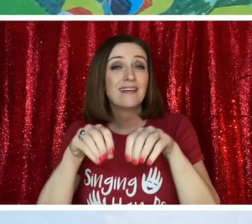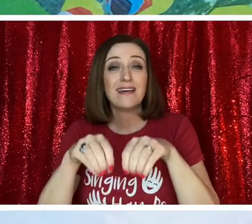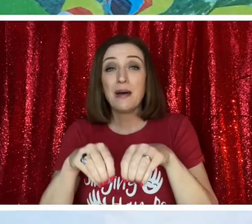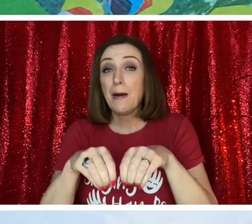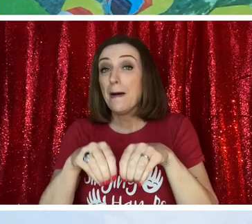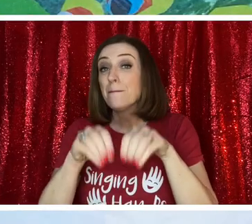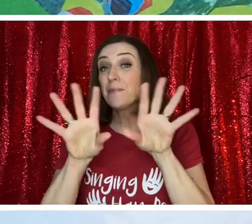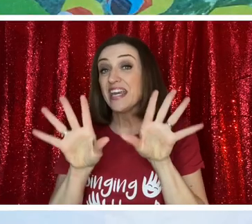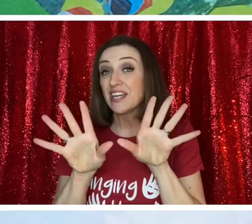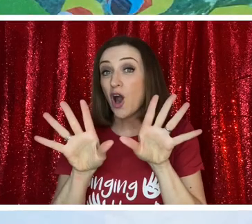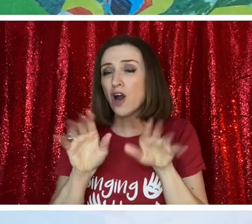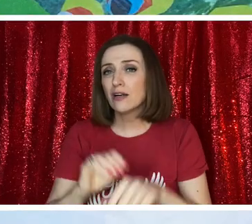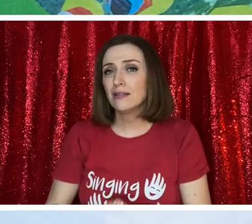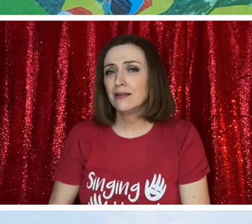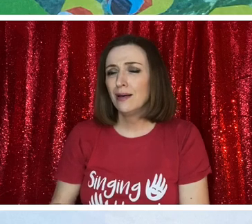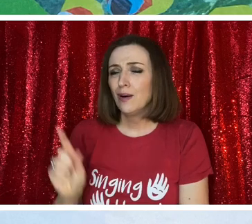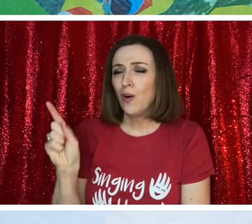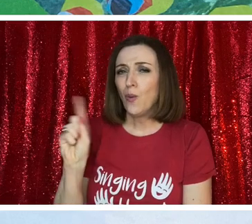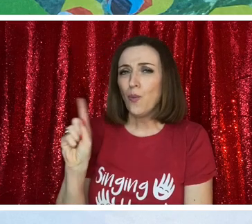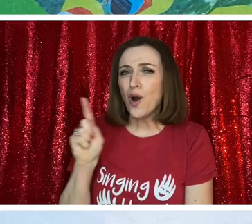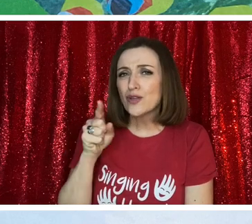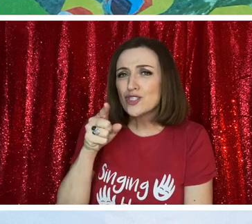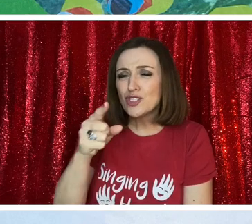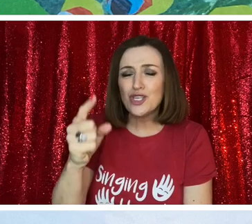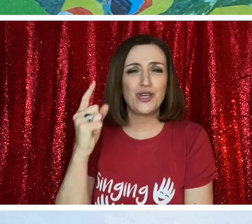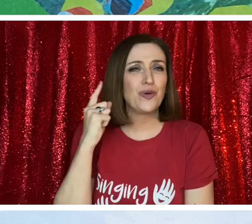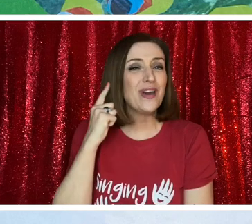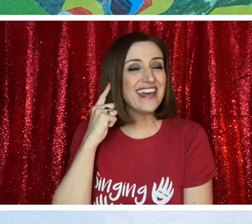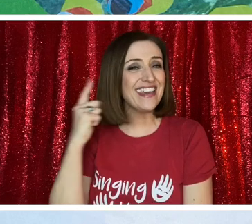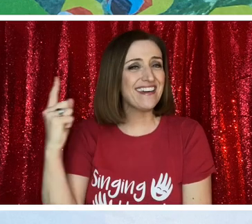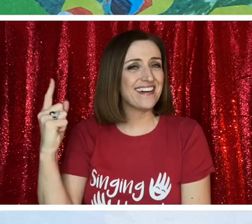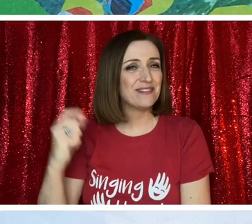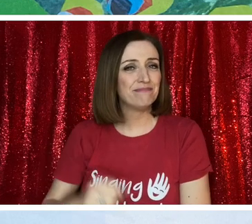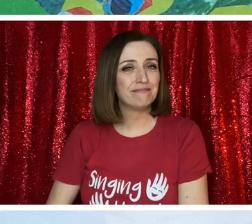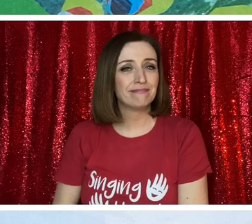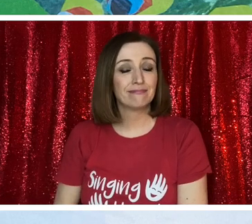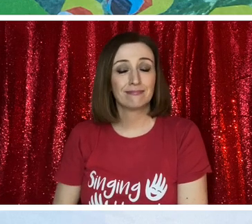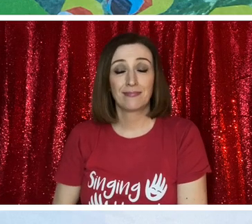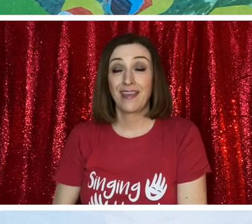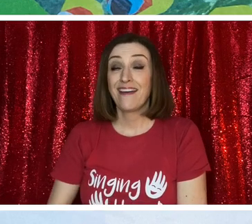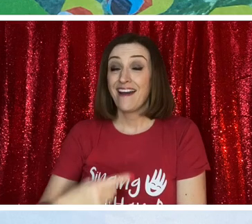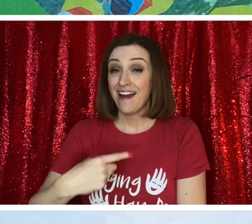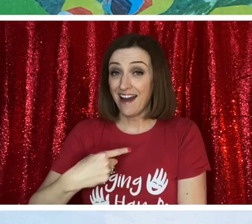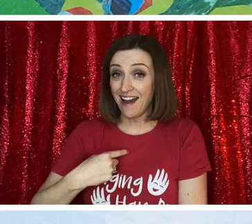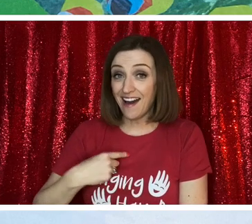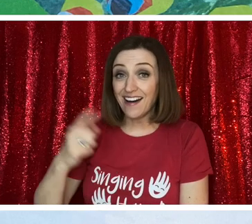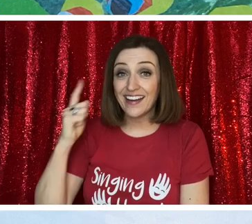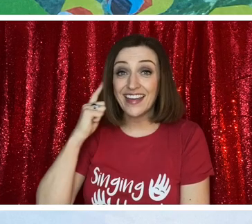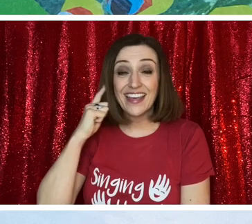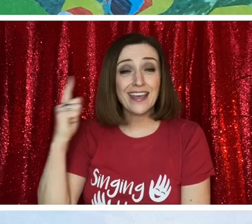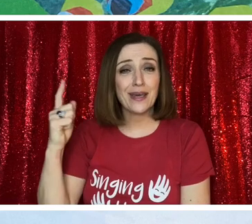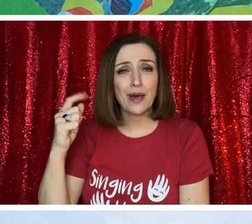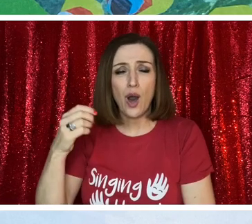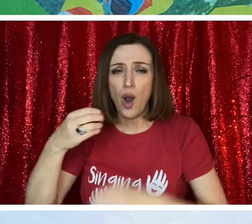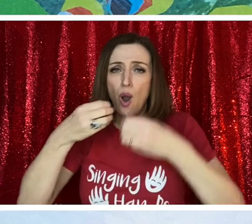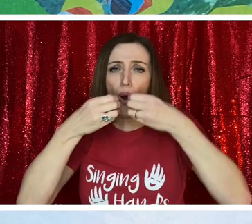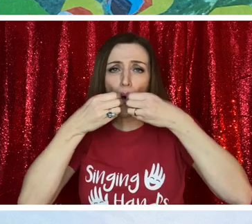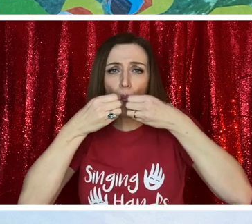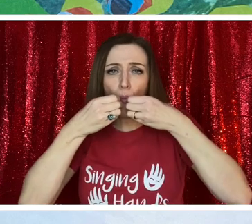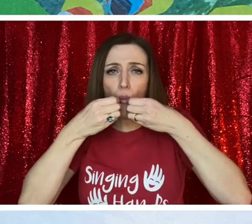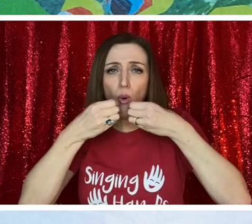Peacock, peacock, peacock, what do you hear? I hear